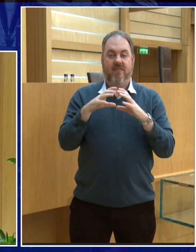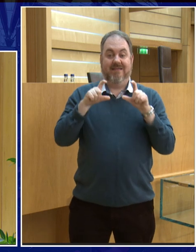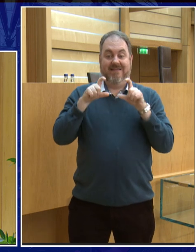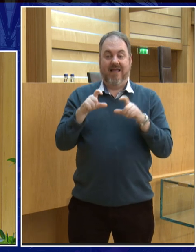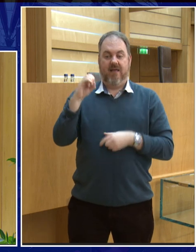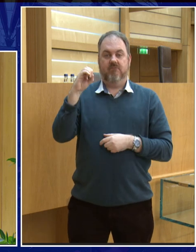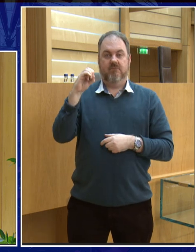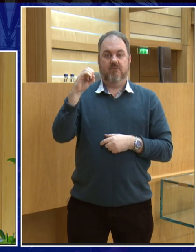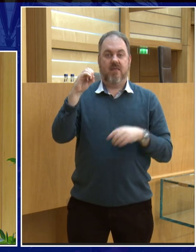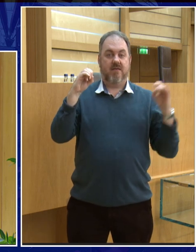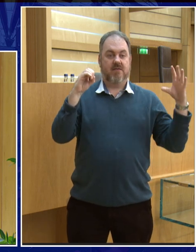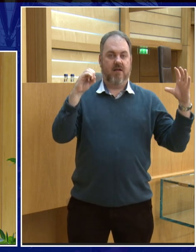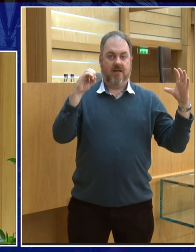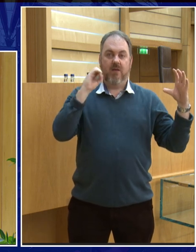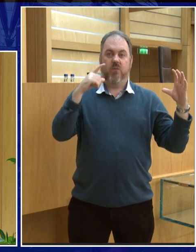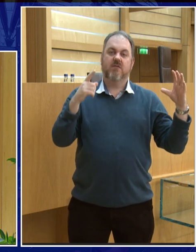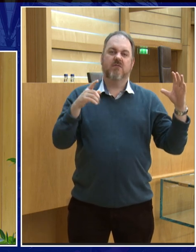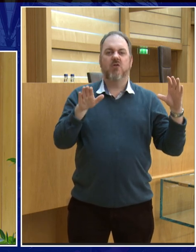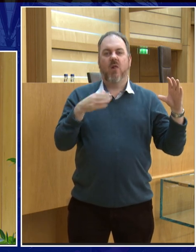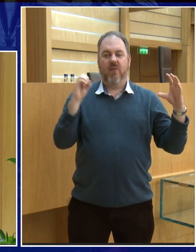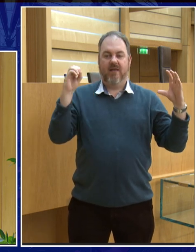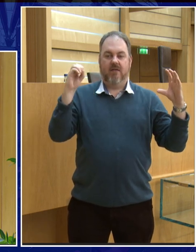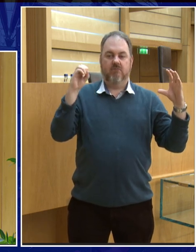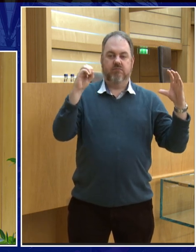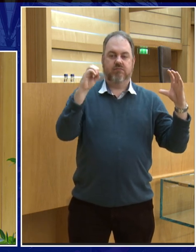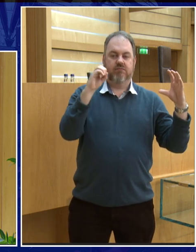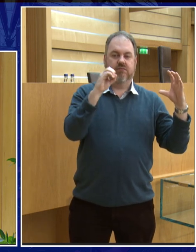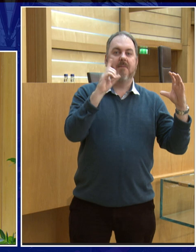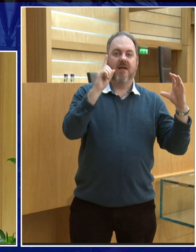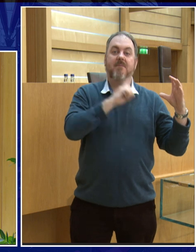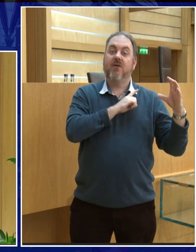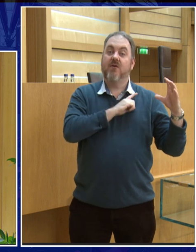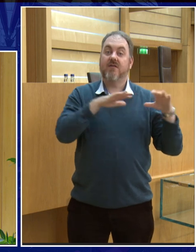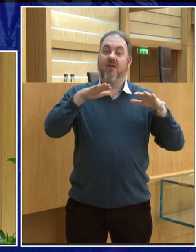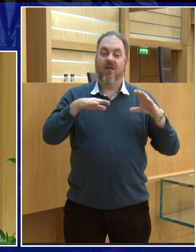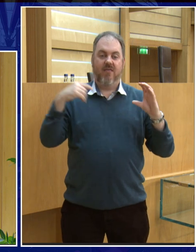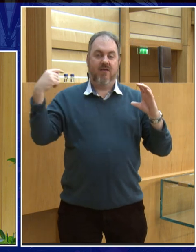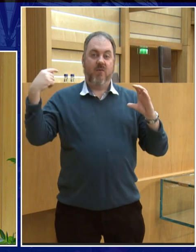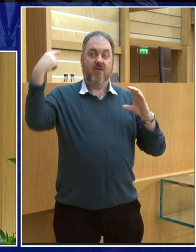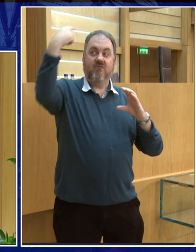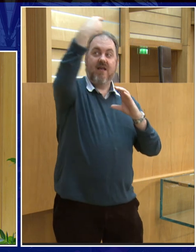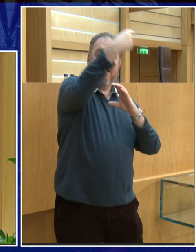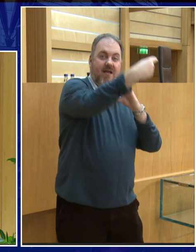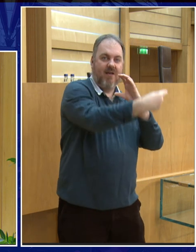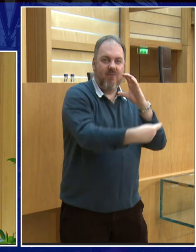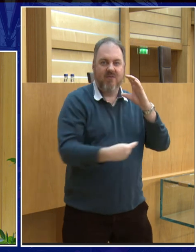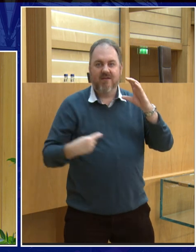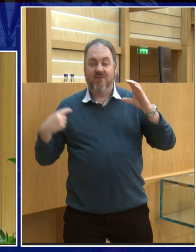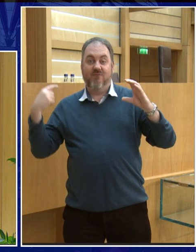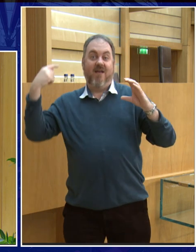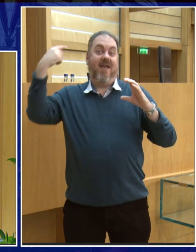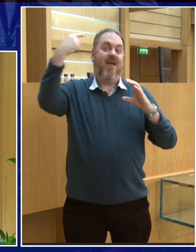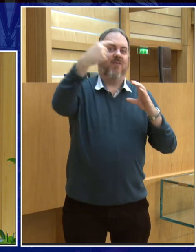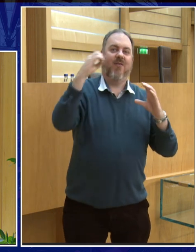them spinning around and around, it means they keep on orbiting, and they don't just get sort of sucked towards the very large mass that is at the centre